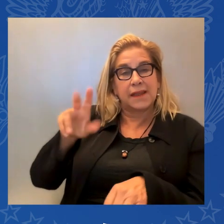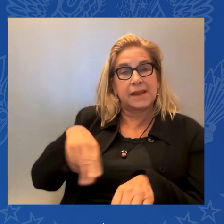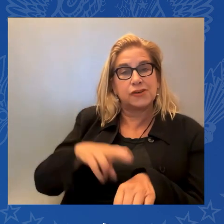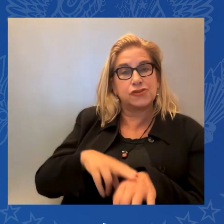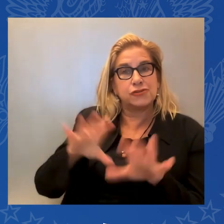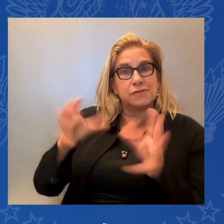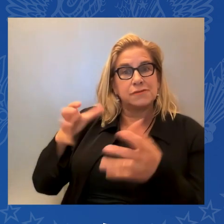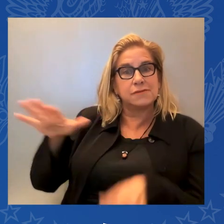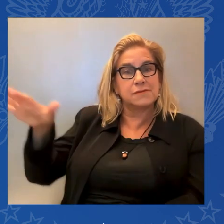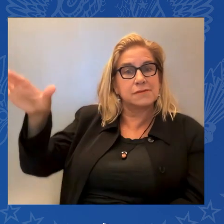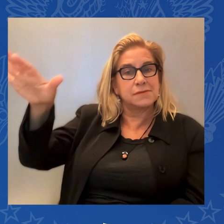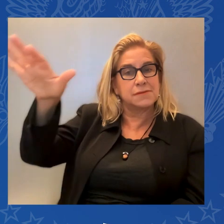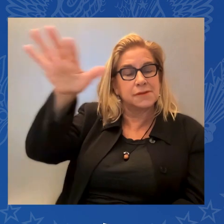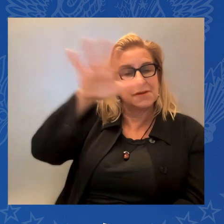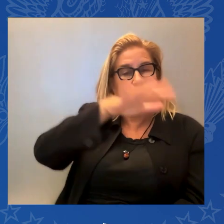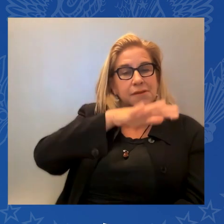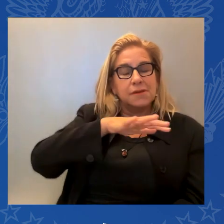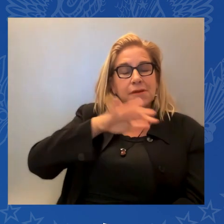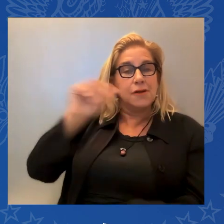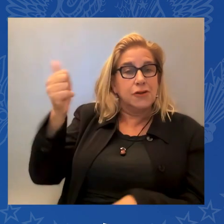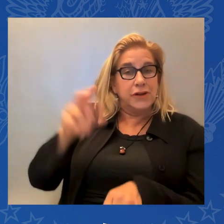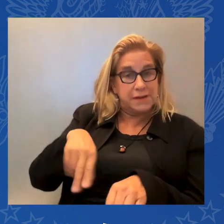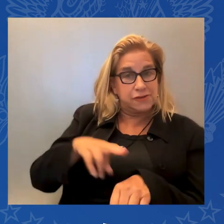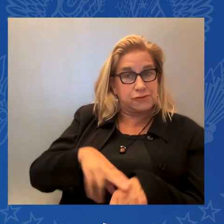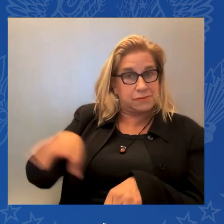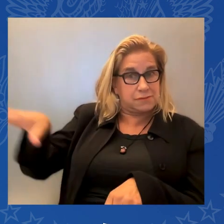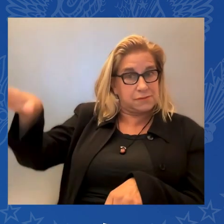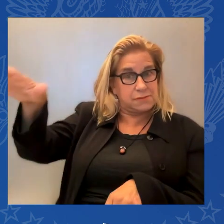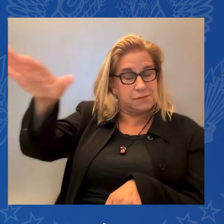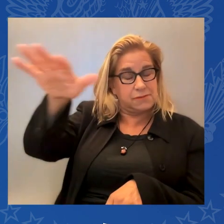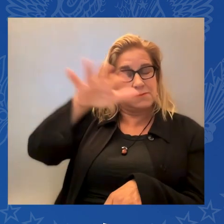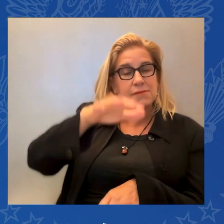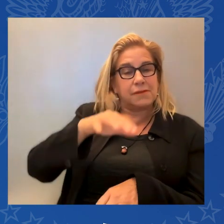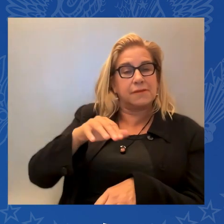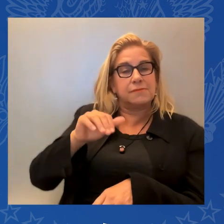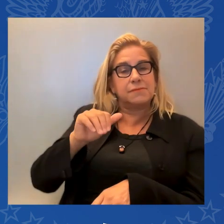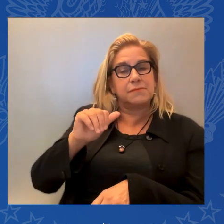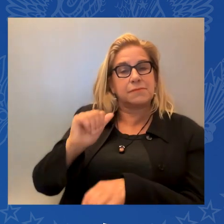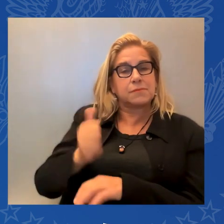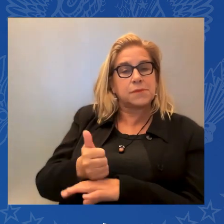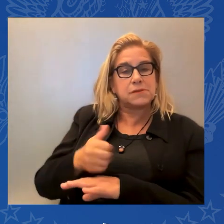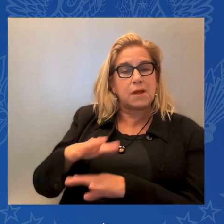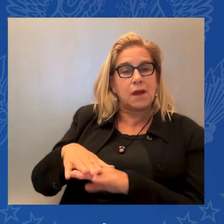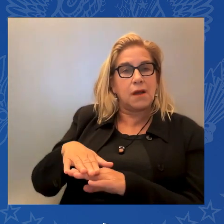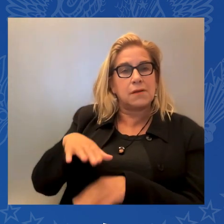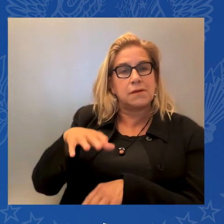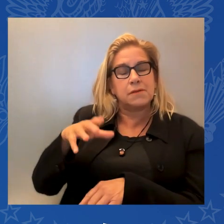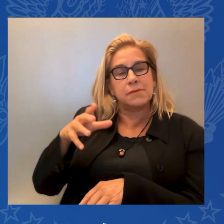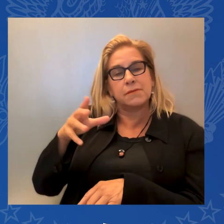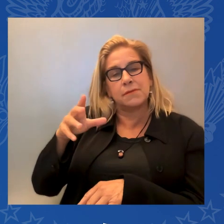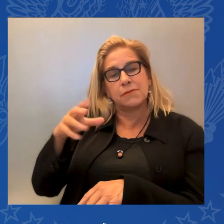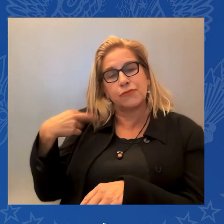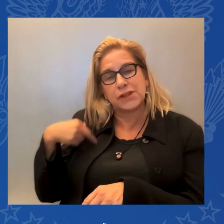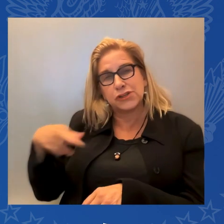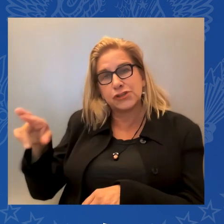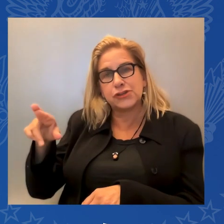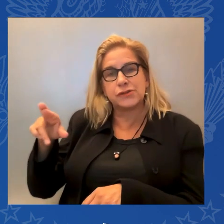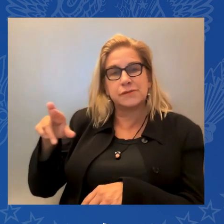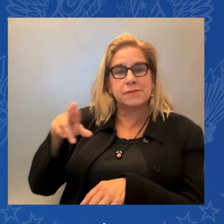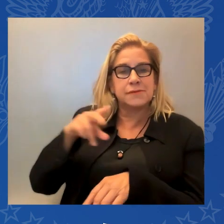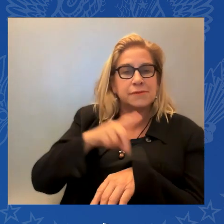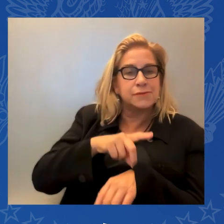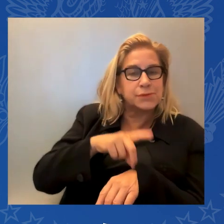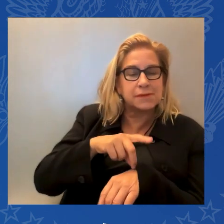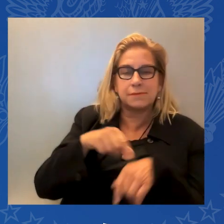or whatever, but we're the only one based on an idea. We've never fully lived to the idea — well, lived up to them. They've never walked away from it.